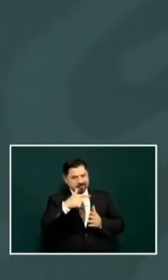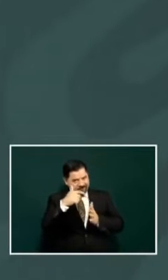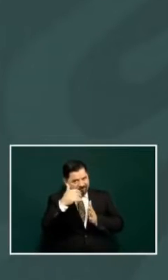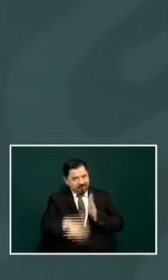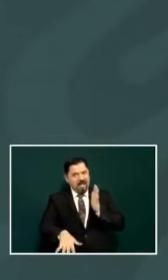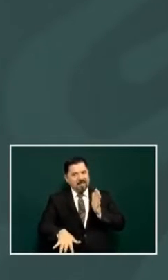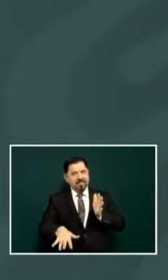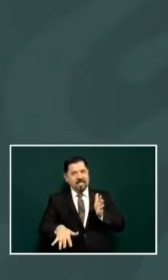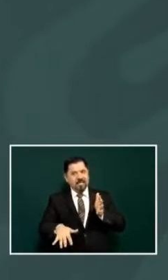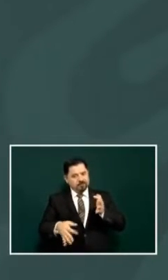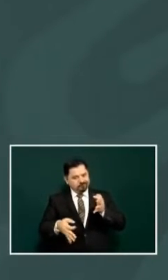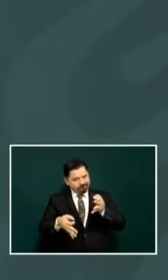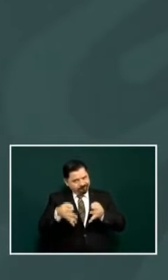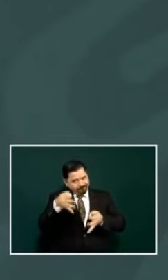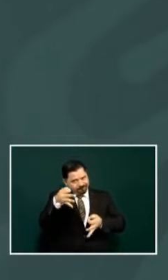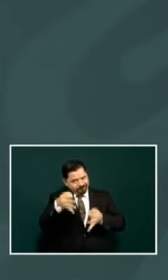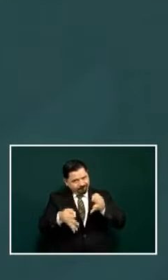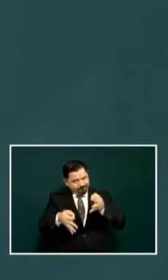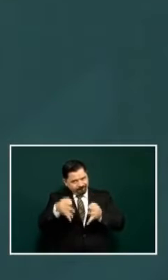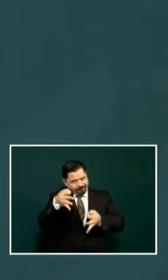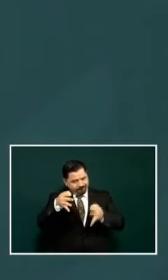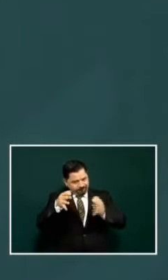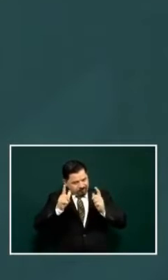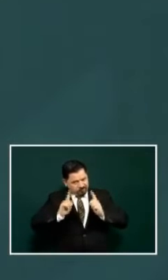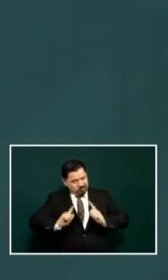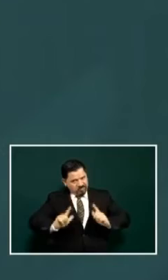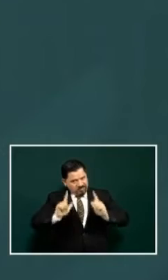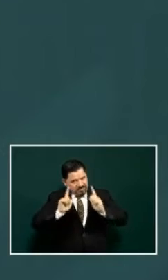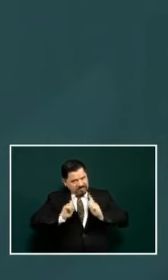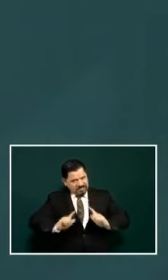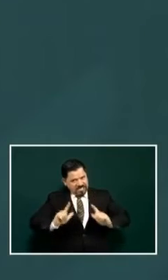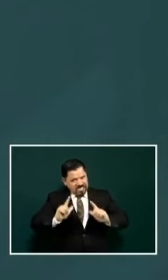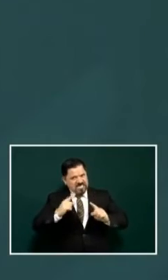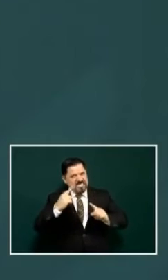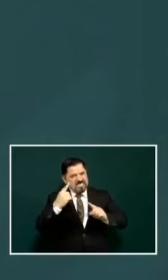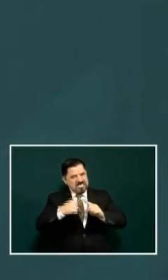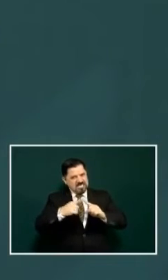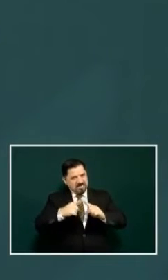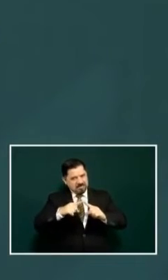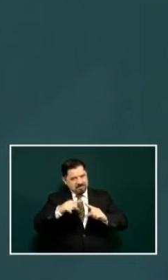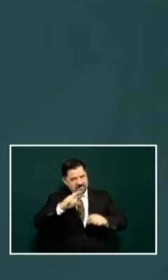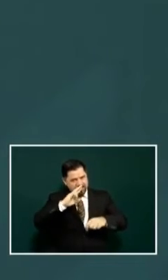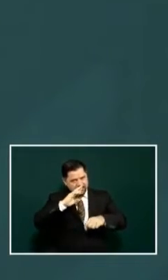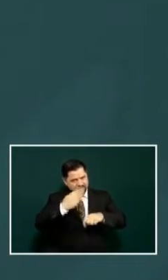the case in order to